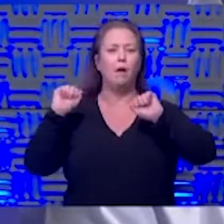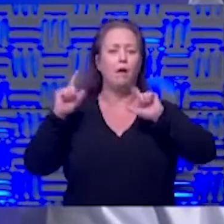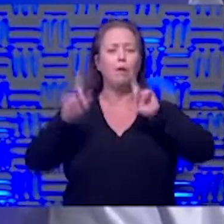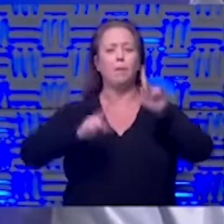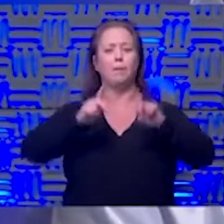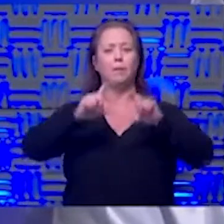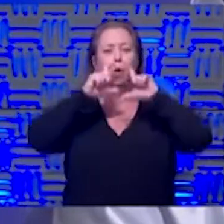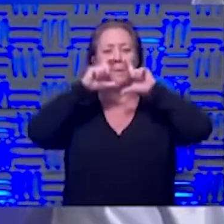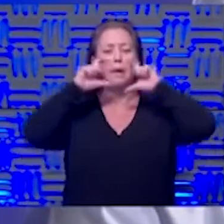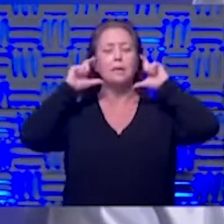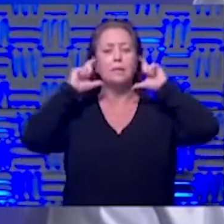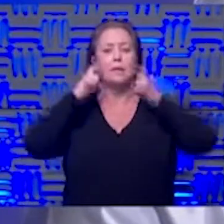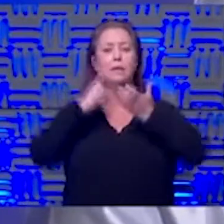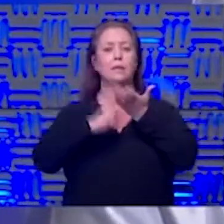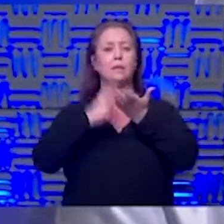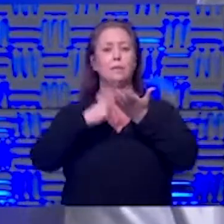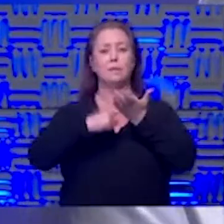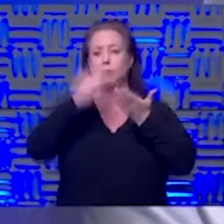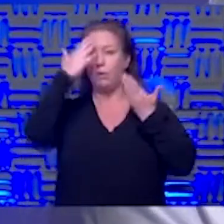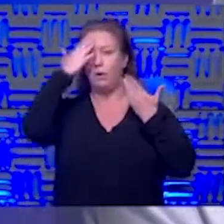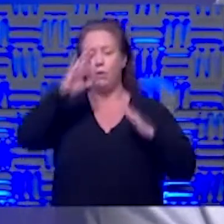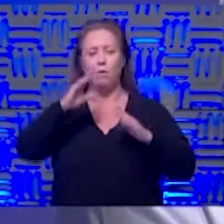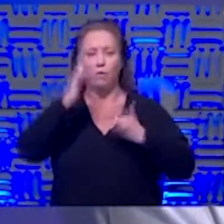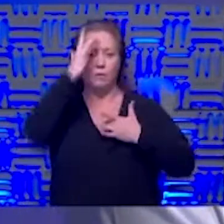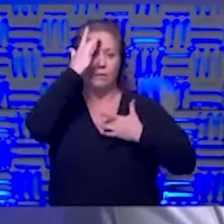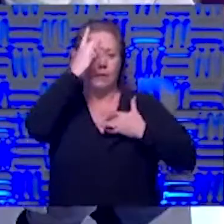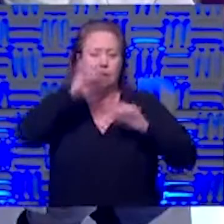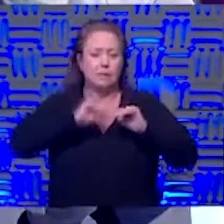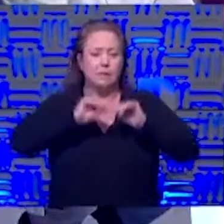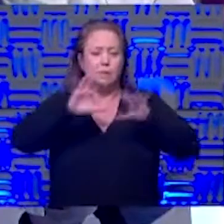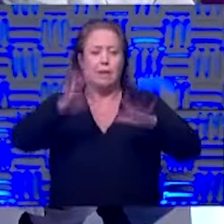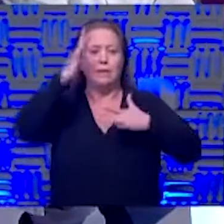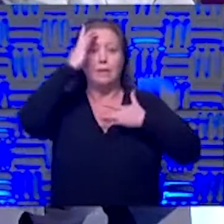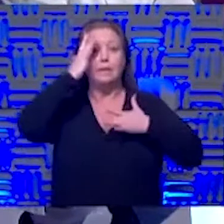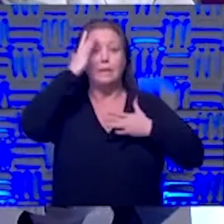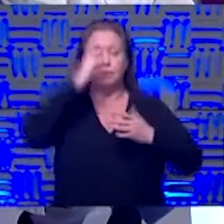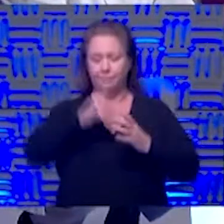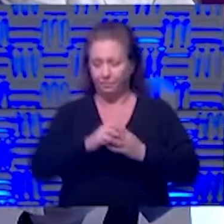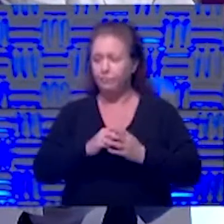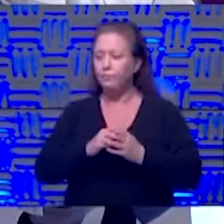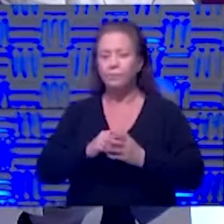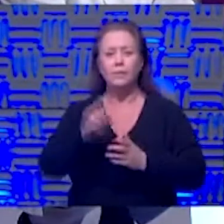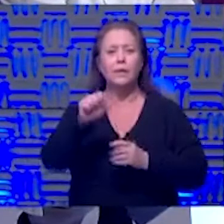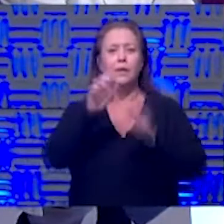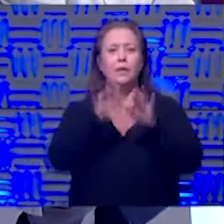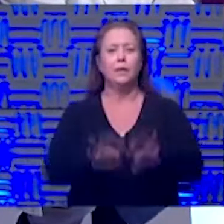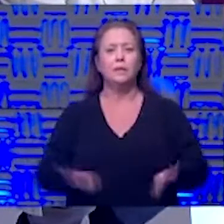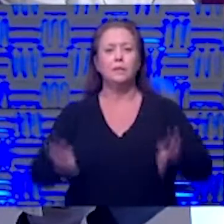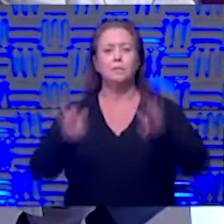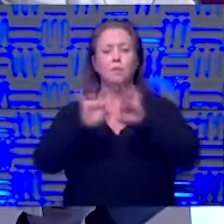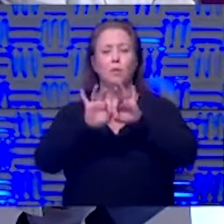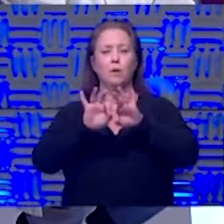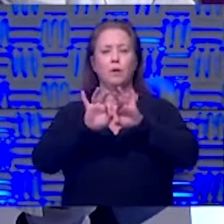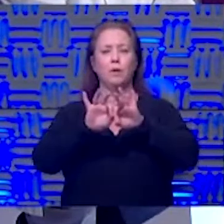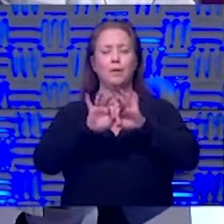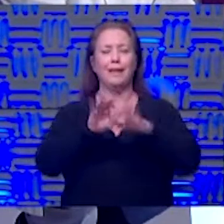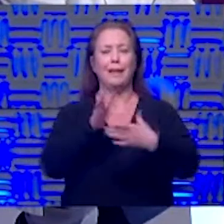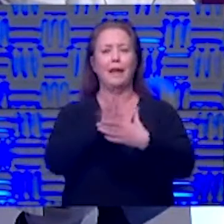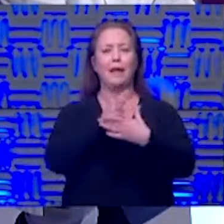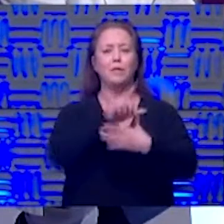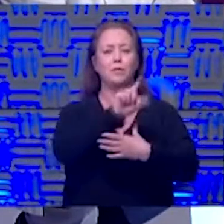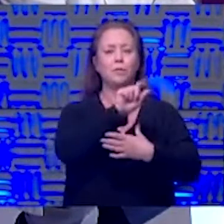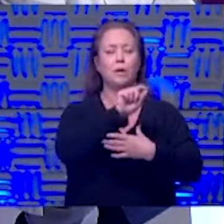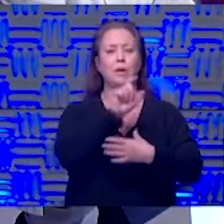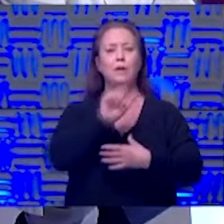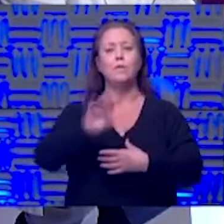mask because we sometimes don't know if we're sick and able to spread the disease yeah so important because young people that 20 to 40 year age range has